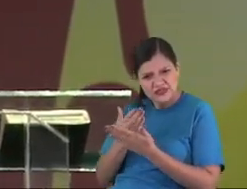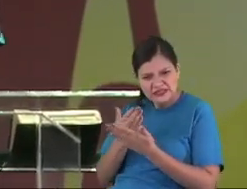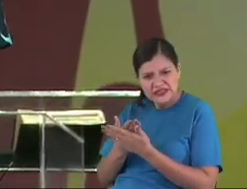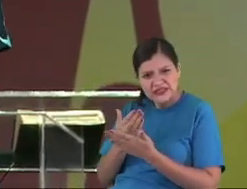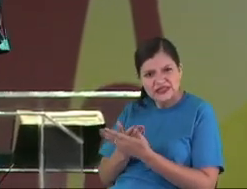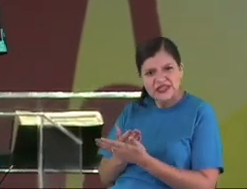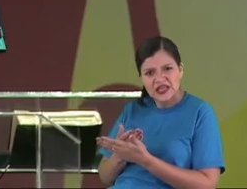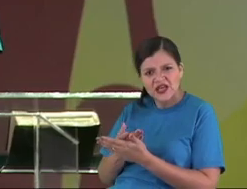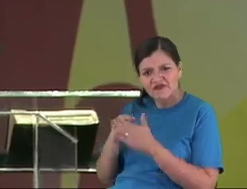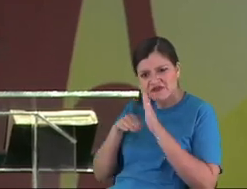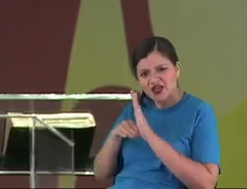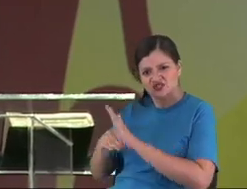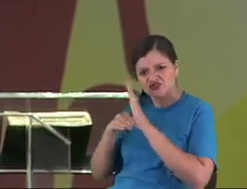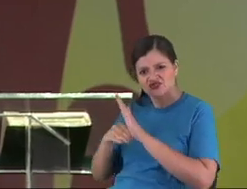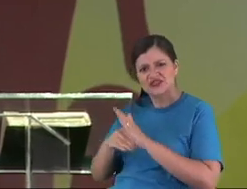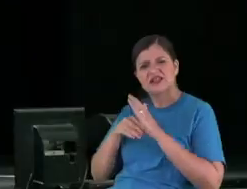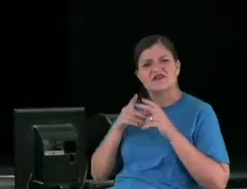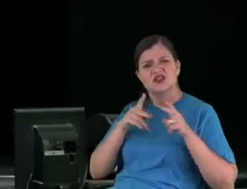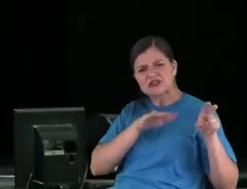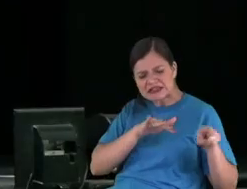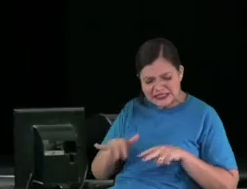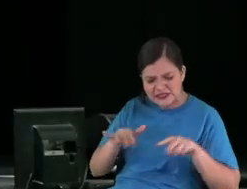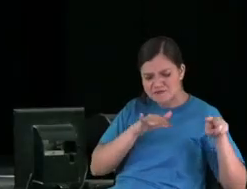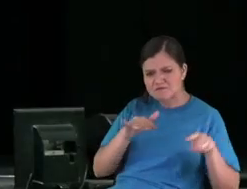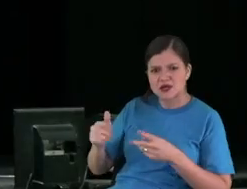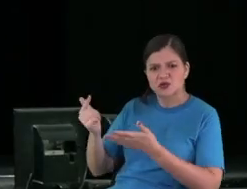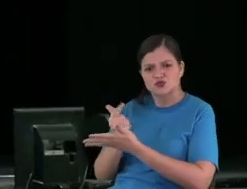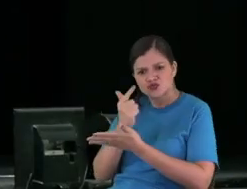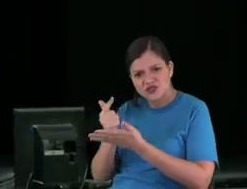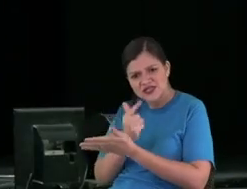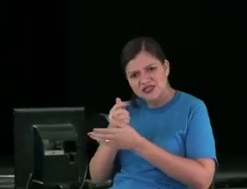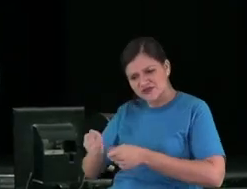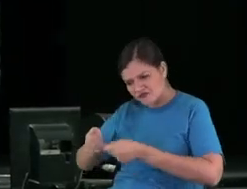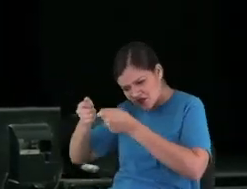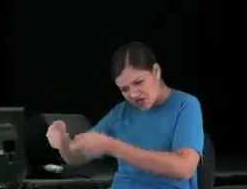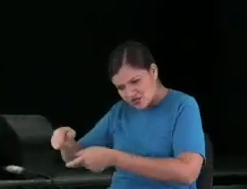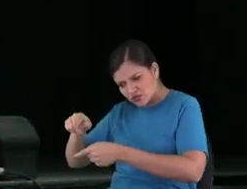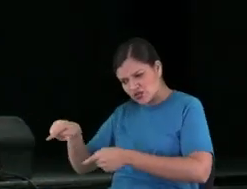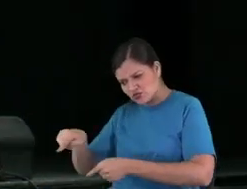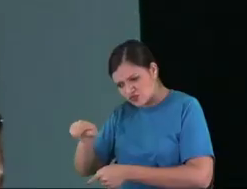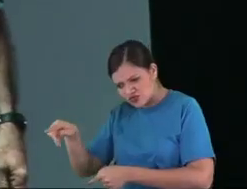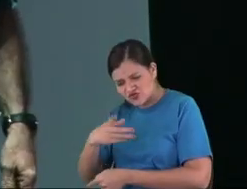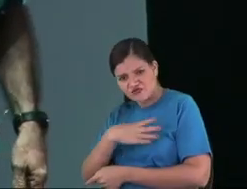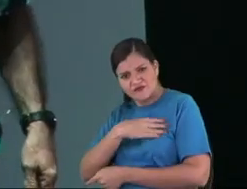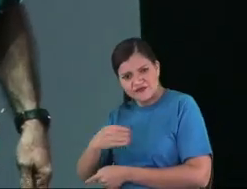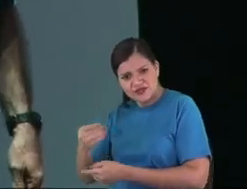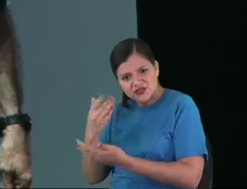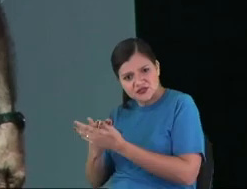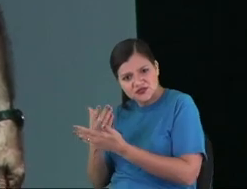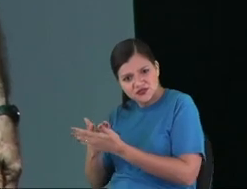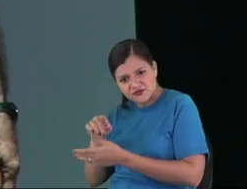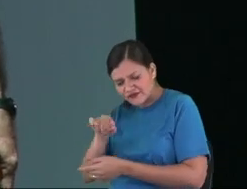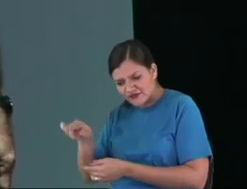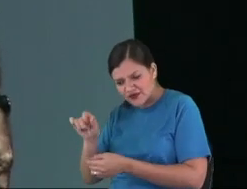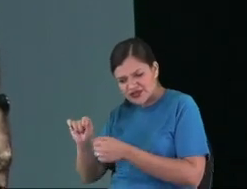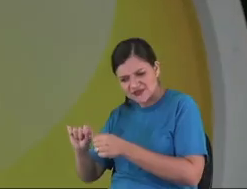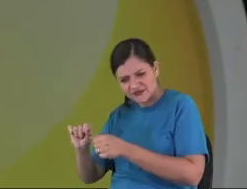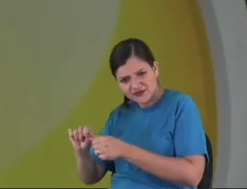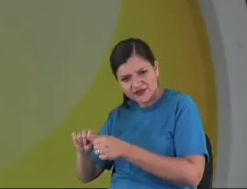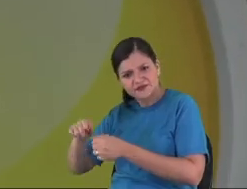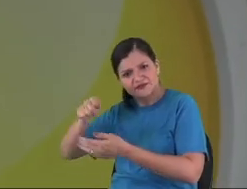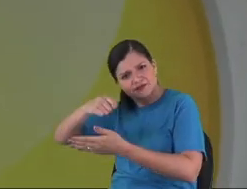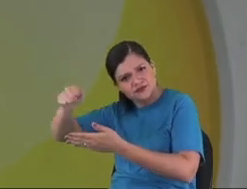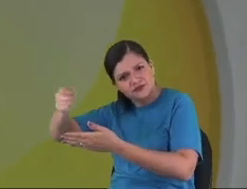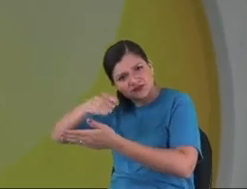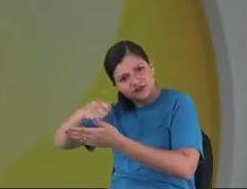study a lot. Every week they used to bring a book to them studying. No, no, you make